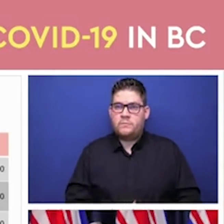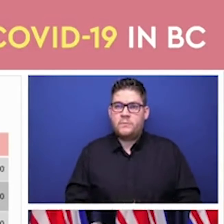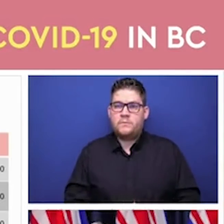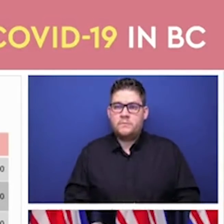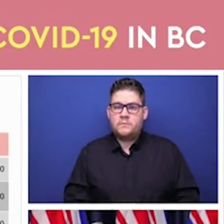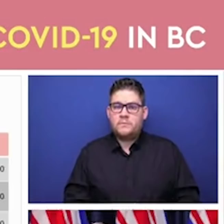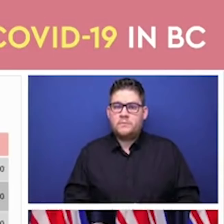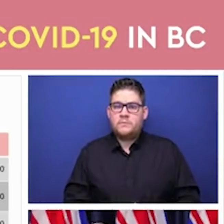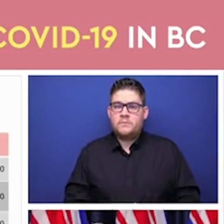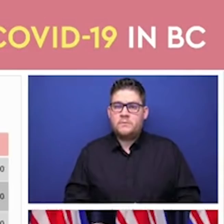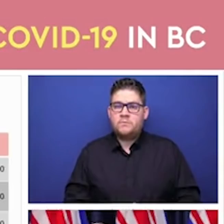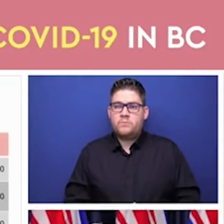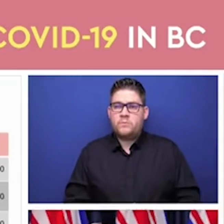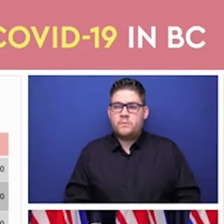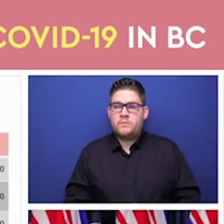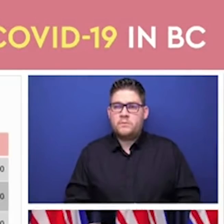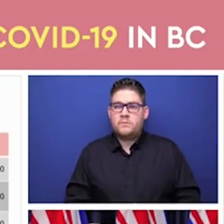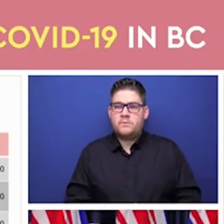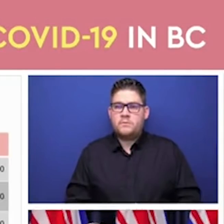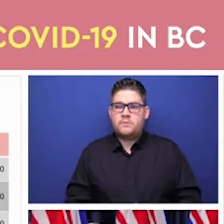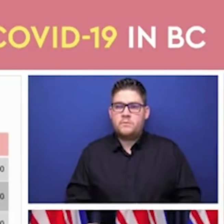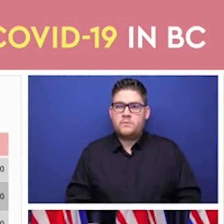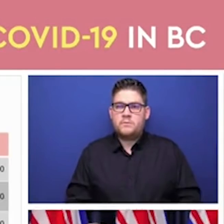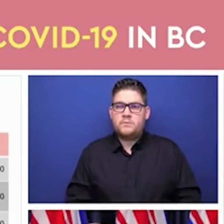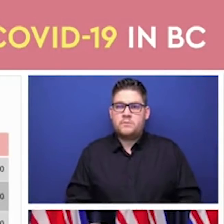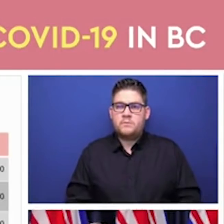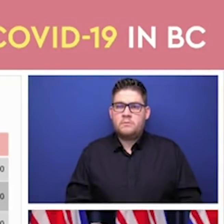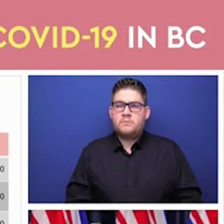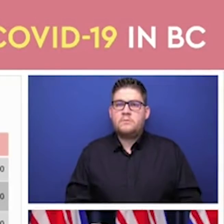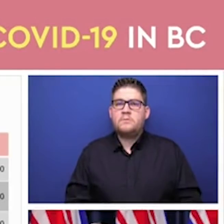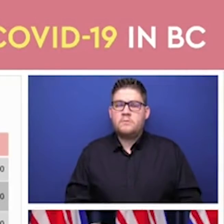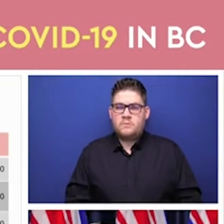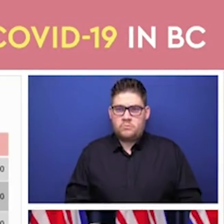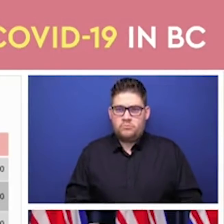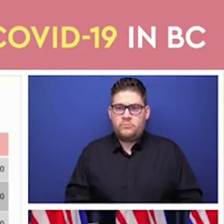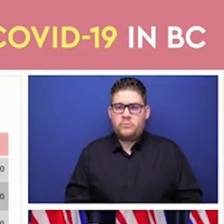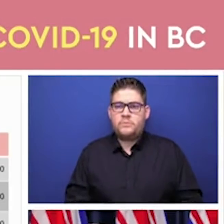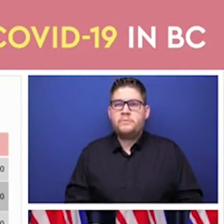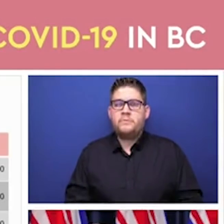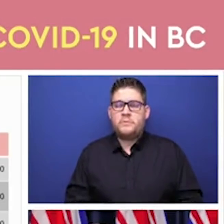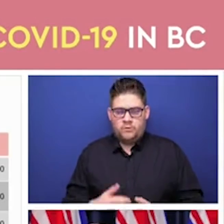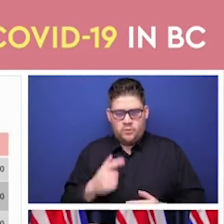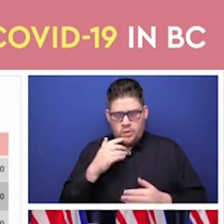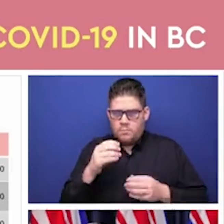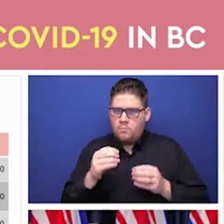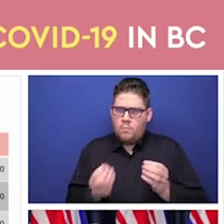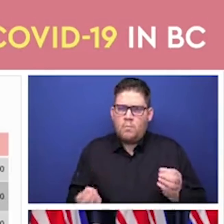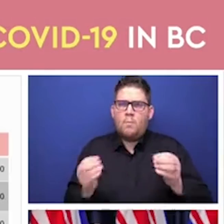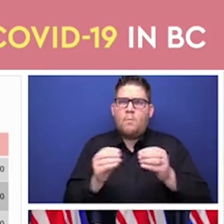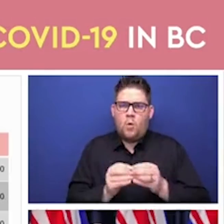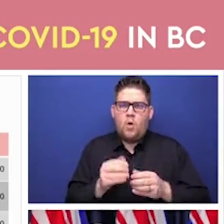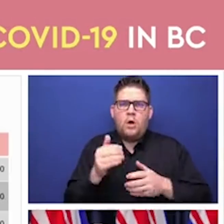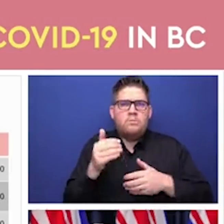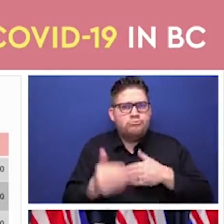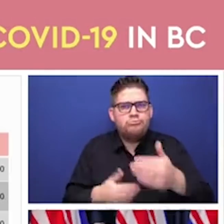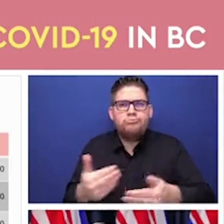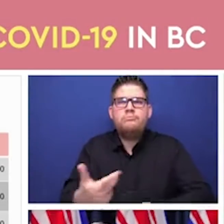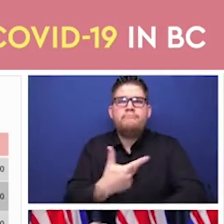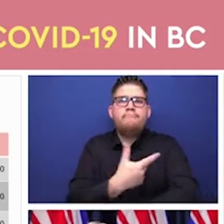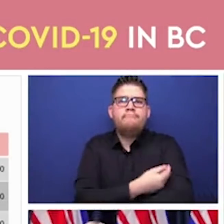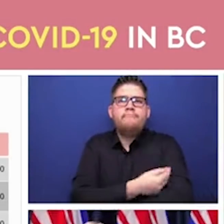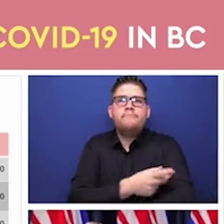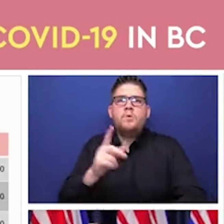coverage in our population. And in terms of the new vaccine AstraZeneca that will be arriving, we don't exactly know